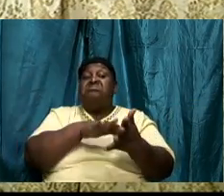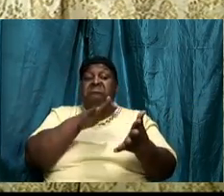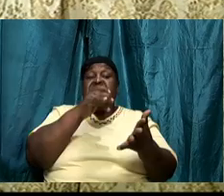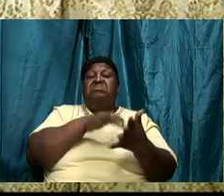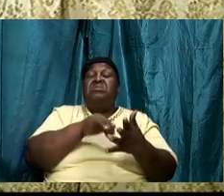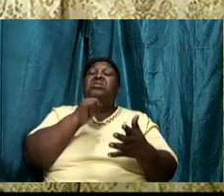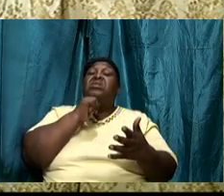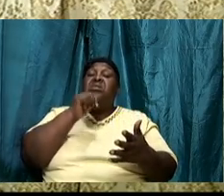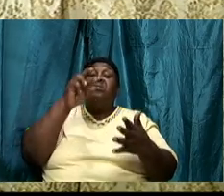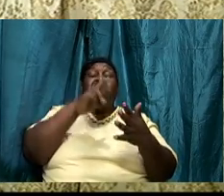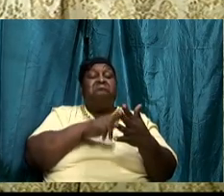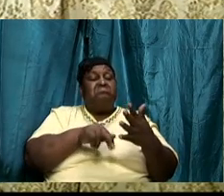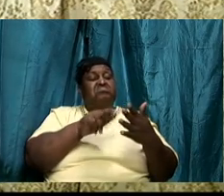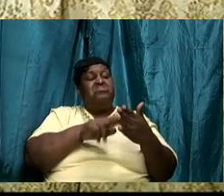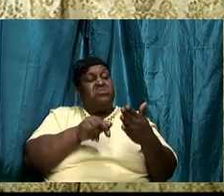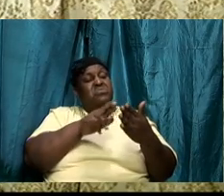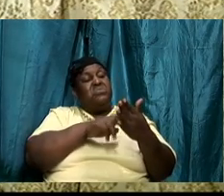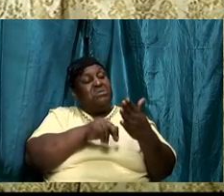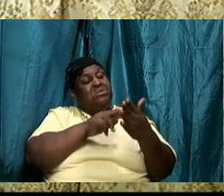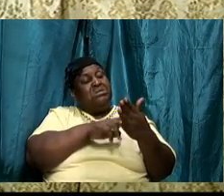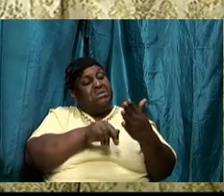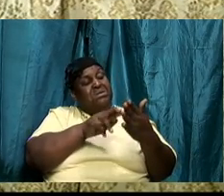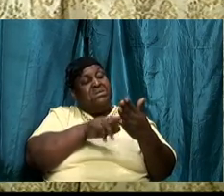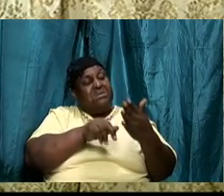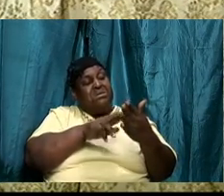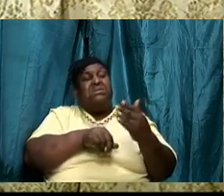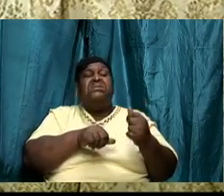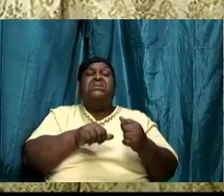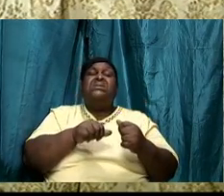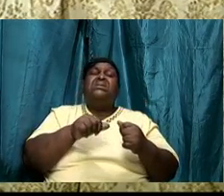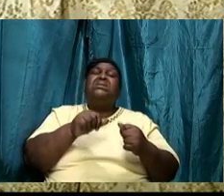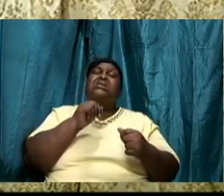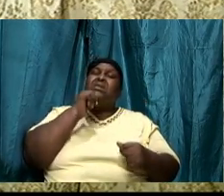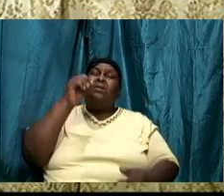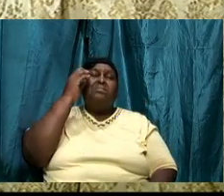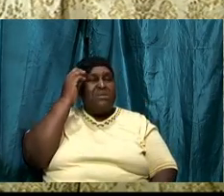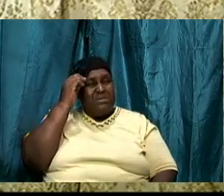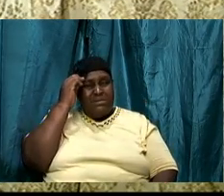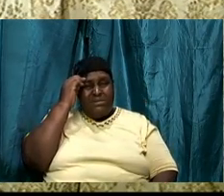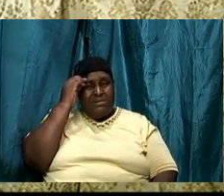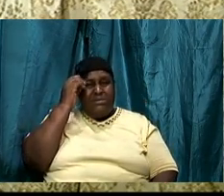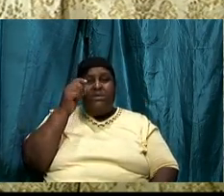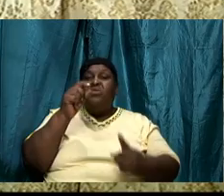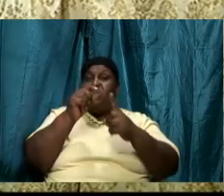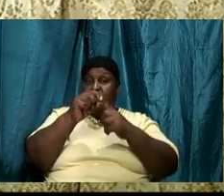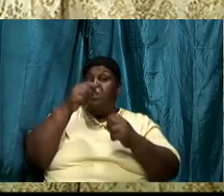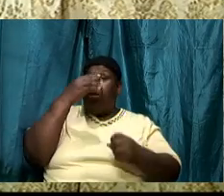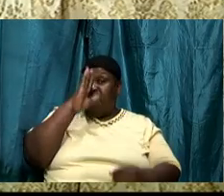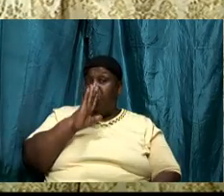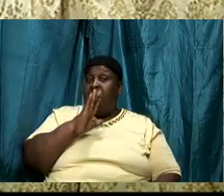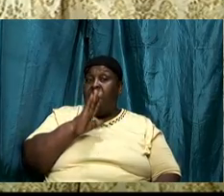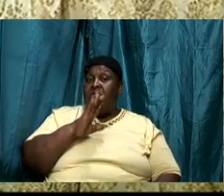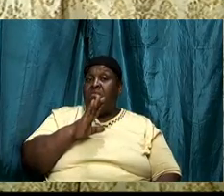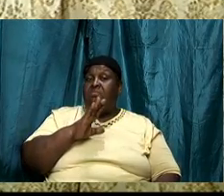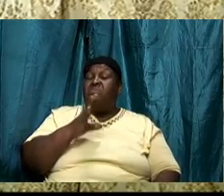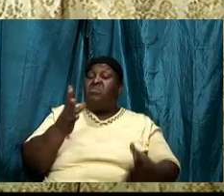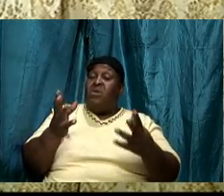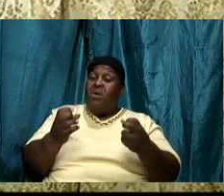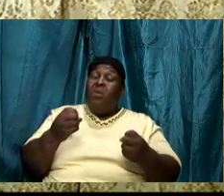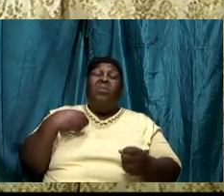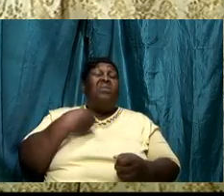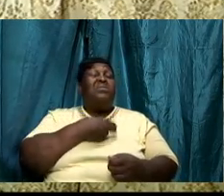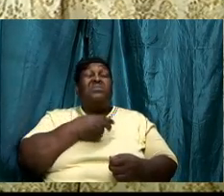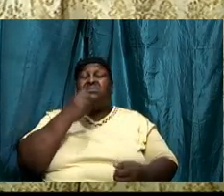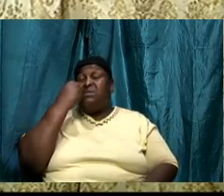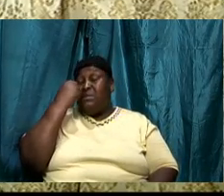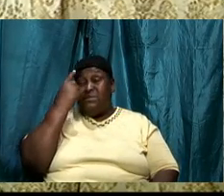and we are moving to change that for every saint of God. I would like us to understand that